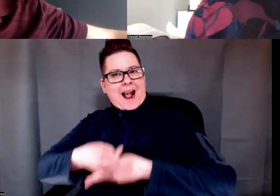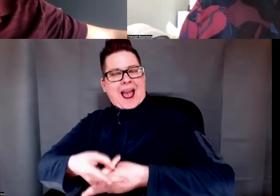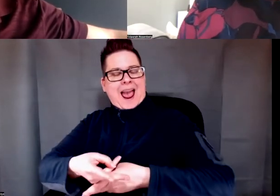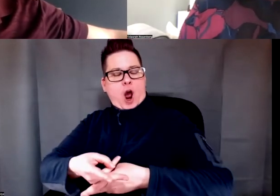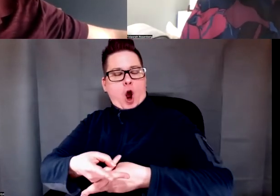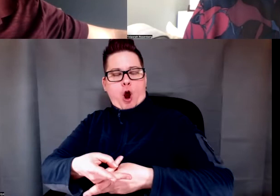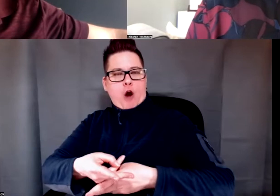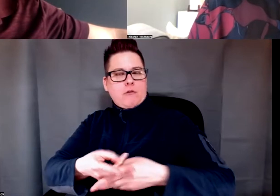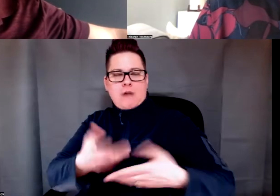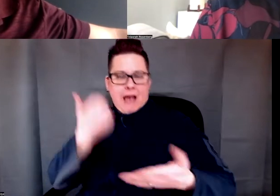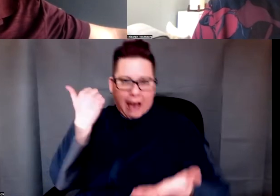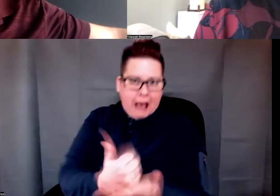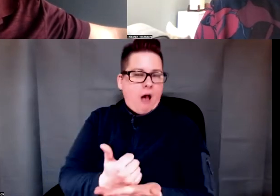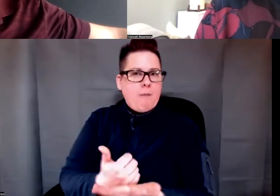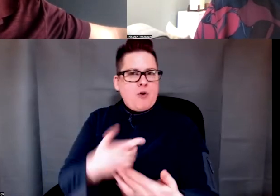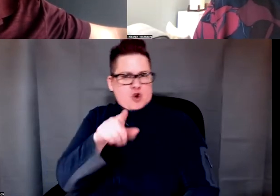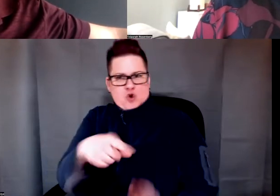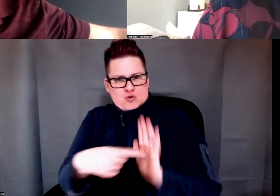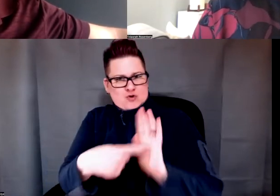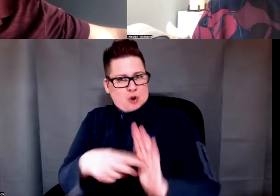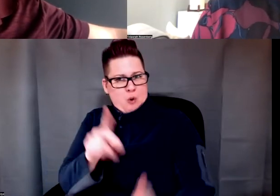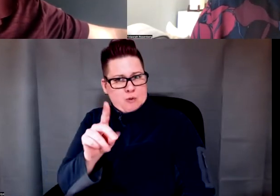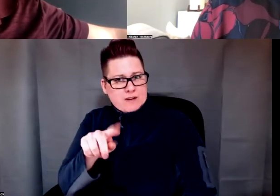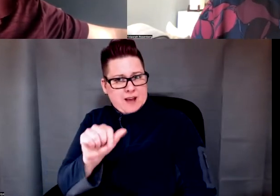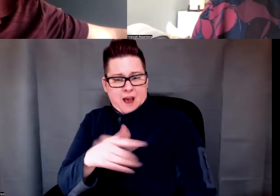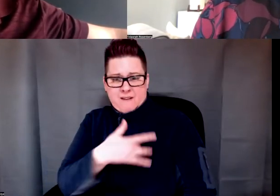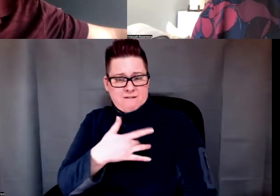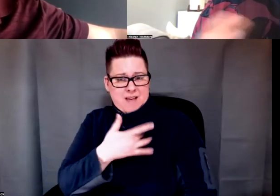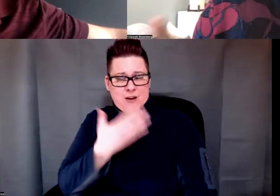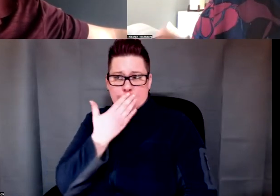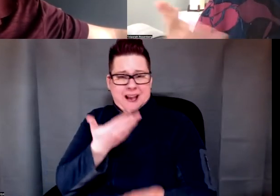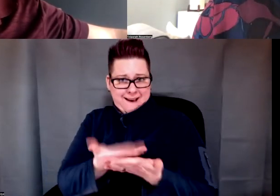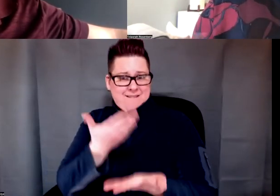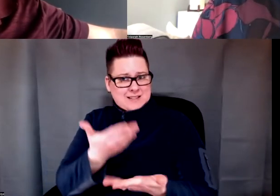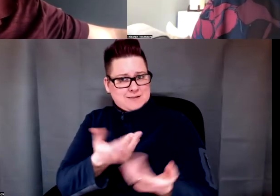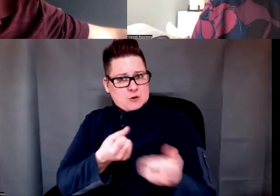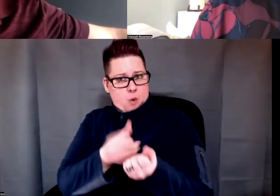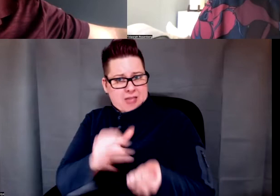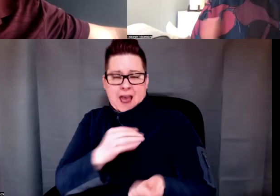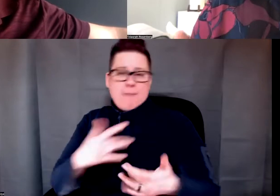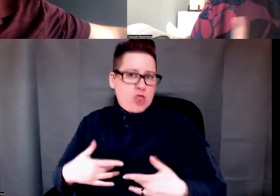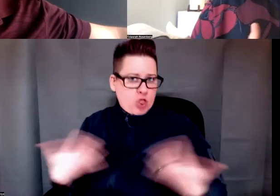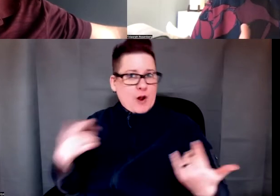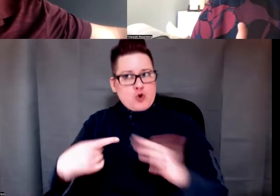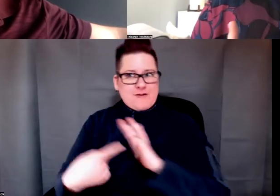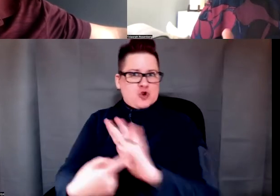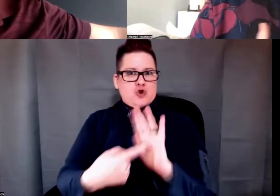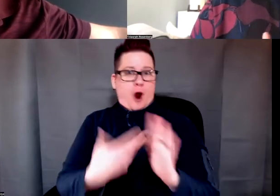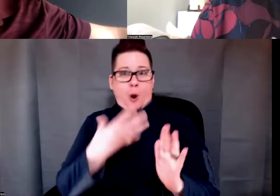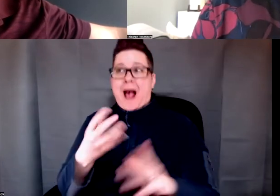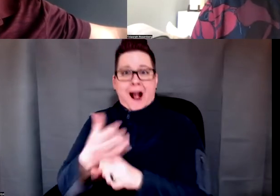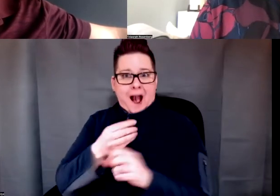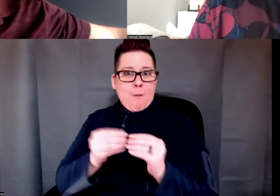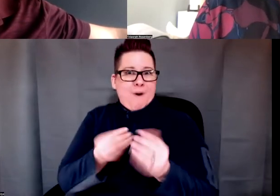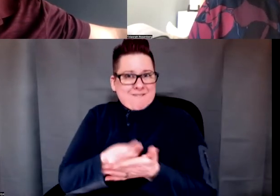presented I think is really compelling evidence to support that. And I'm thrilled that you have demonstrated that and that you secured more funding to